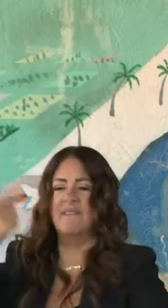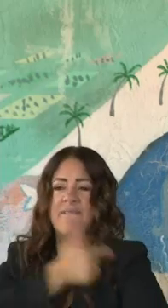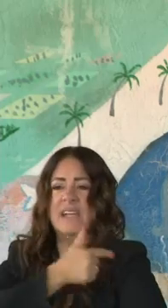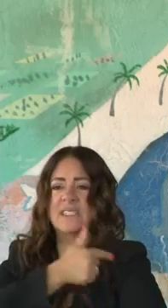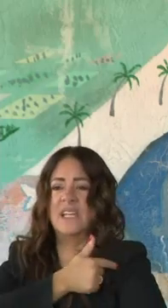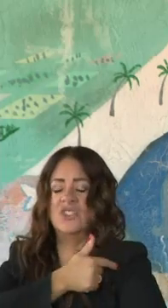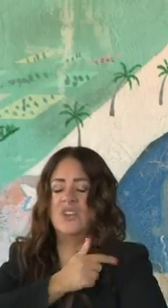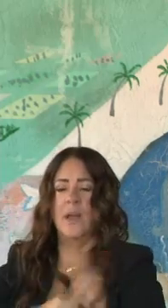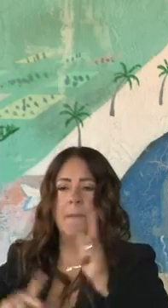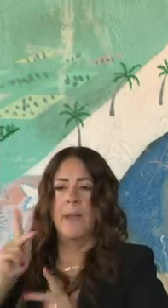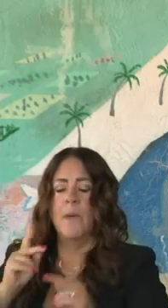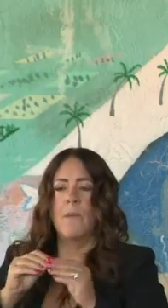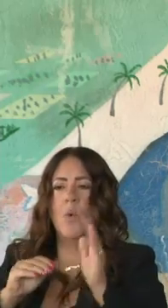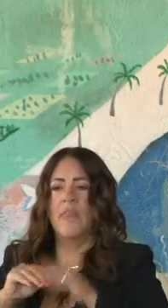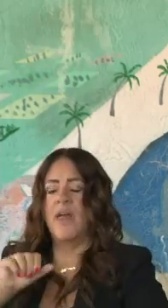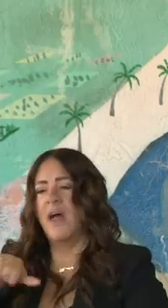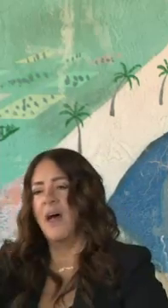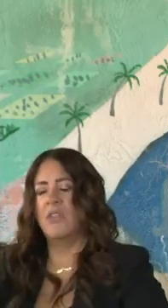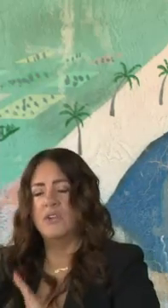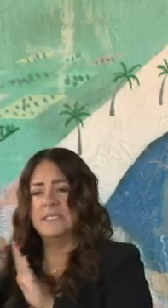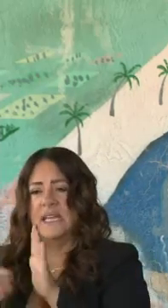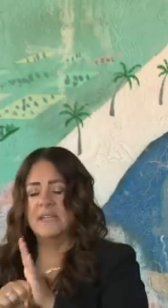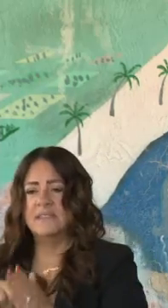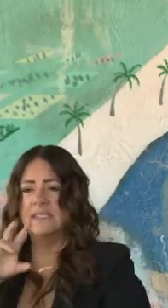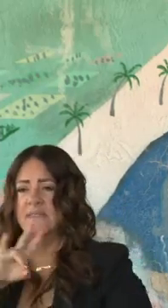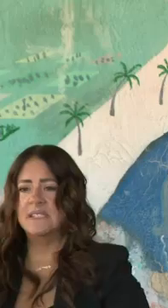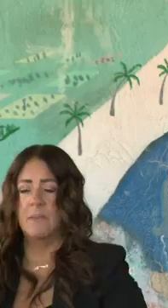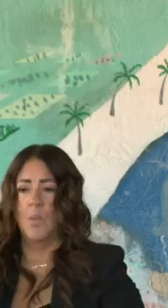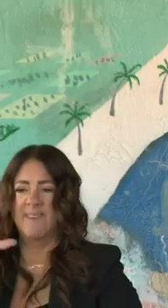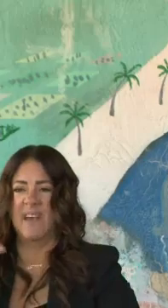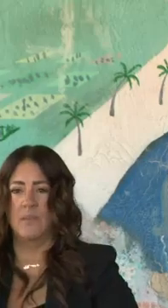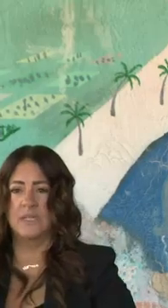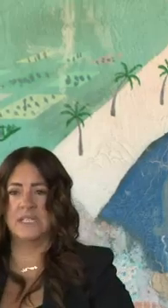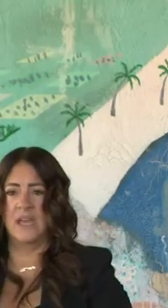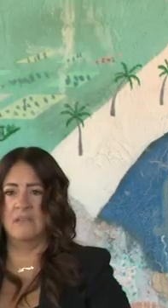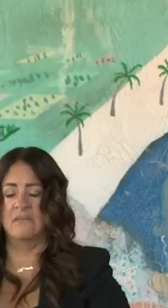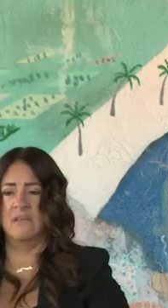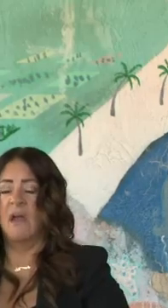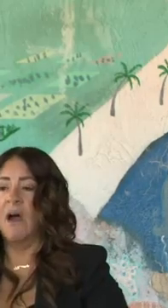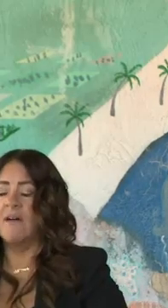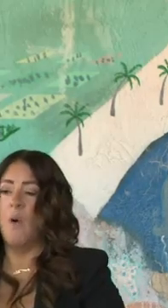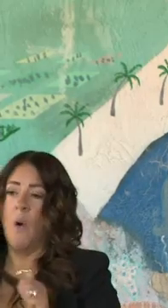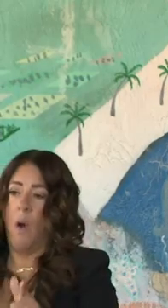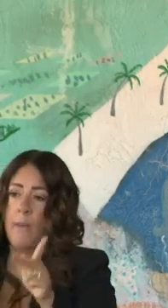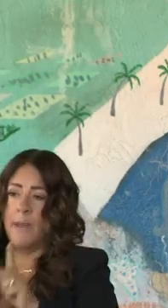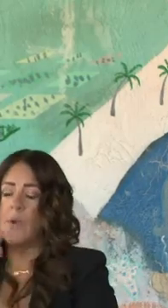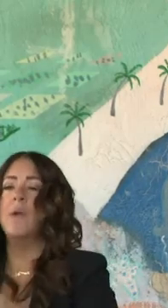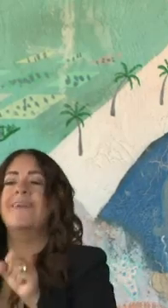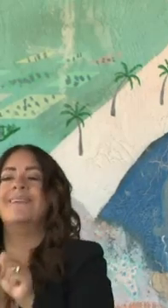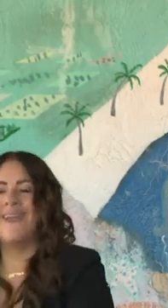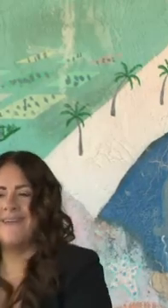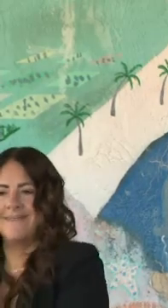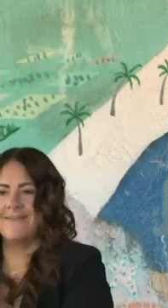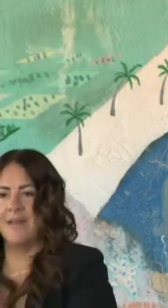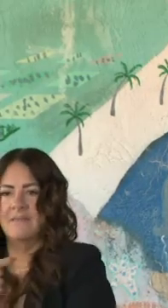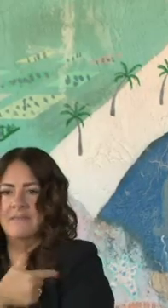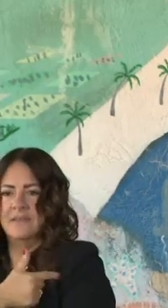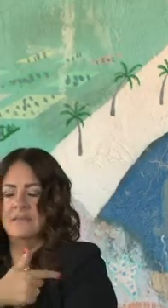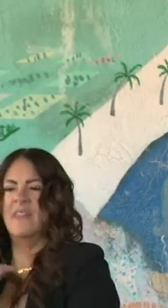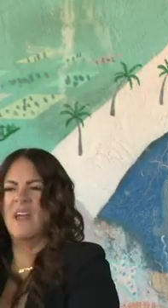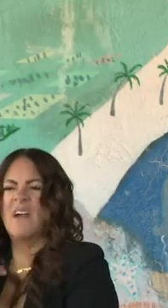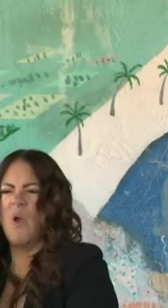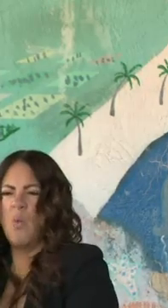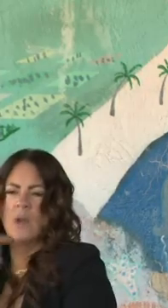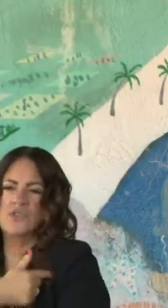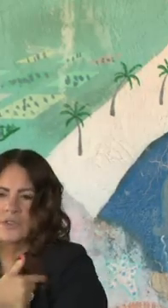now 77.5% of all eligible Californians have received at least one dose, it's not good enough.